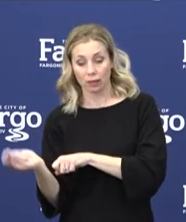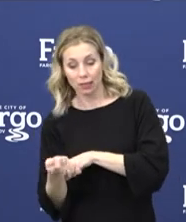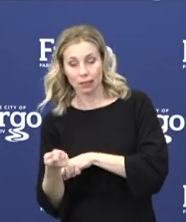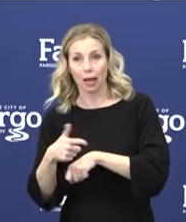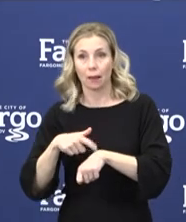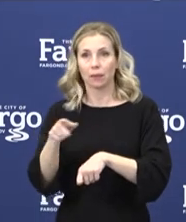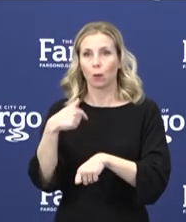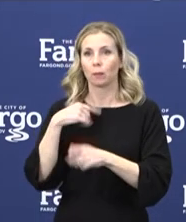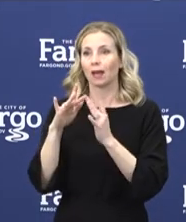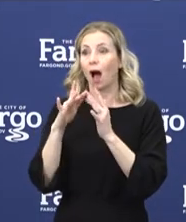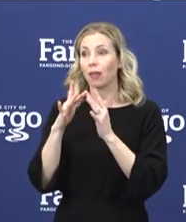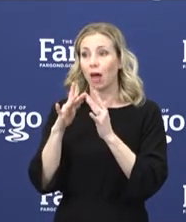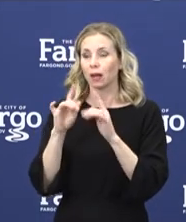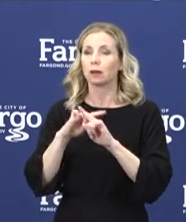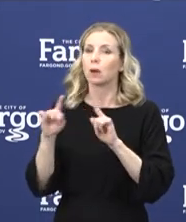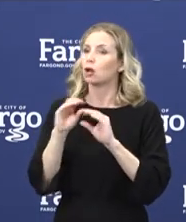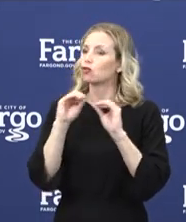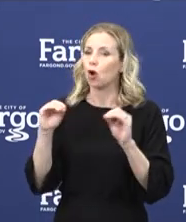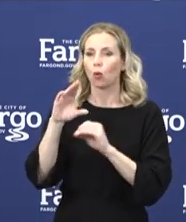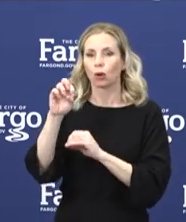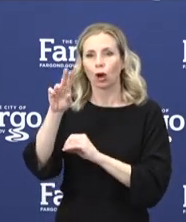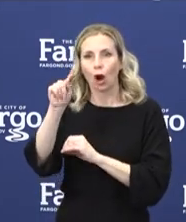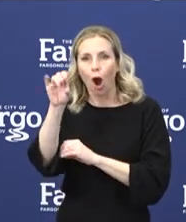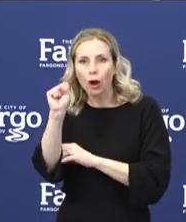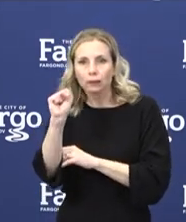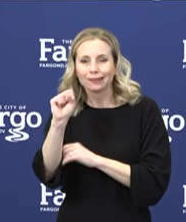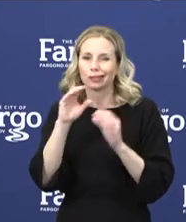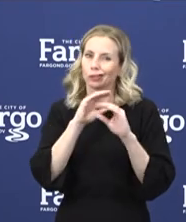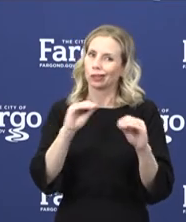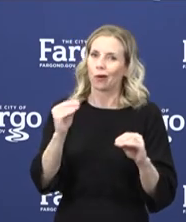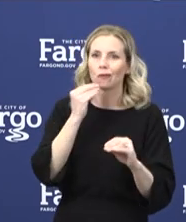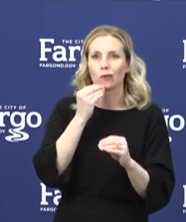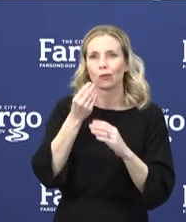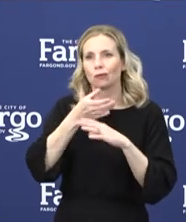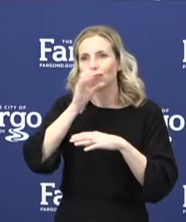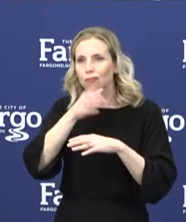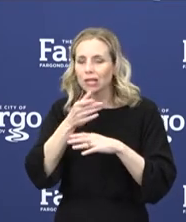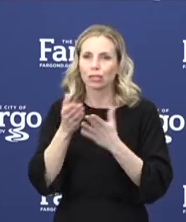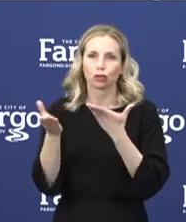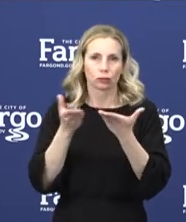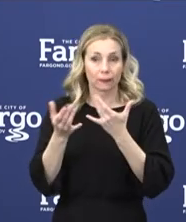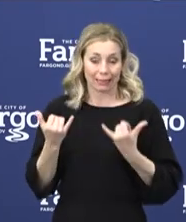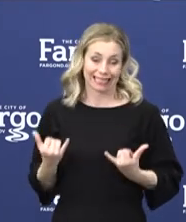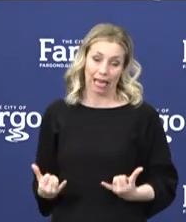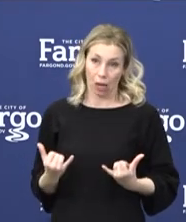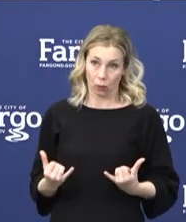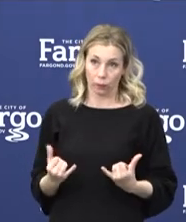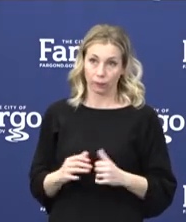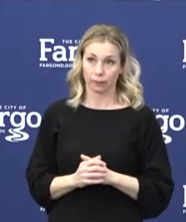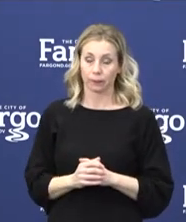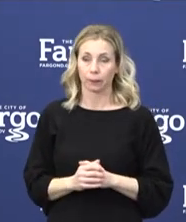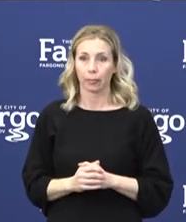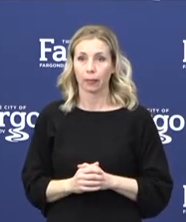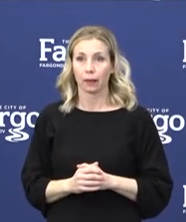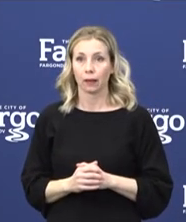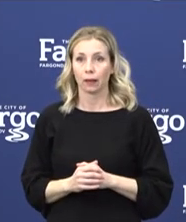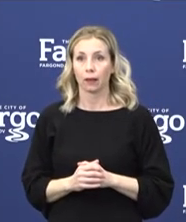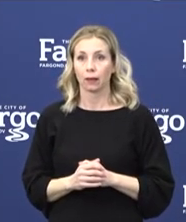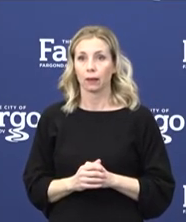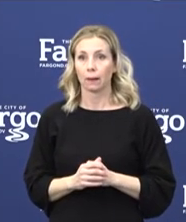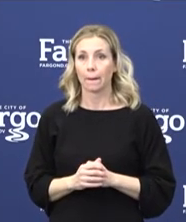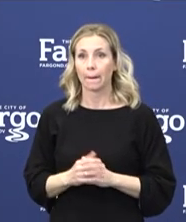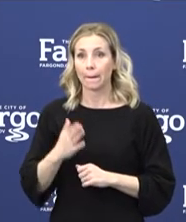online, but there are no carts, no food or beverage services at this time. And my understanding is